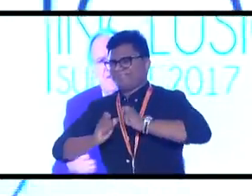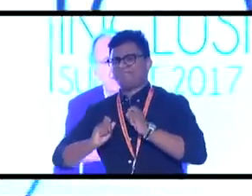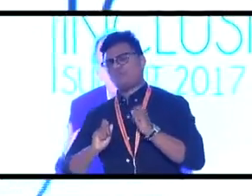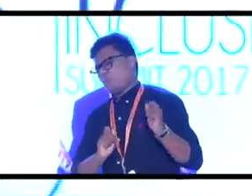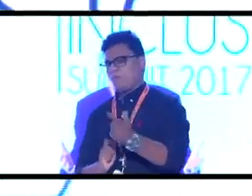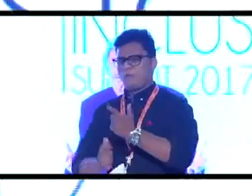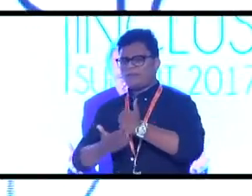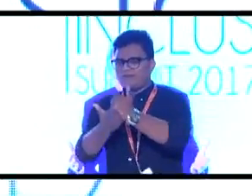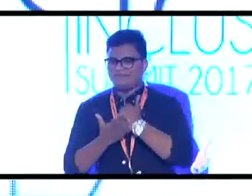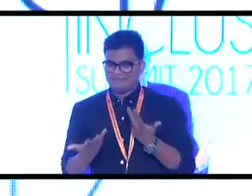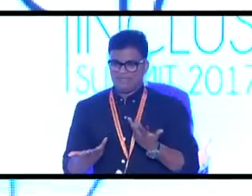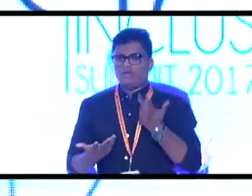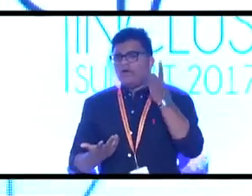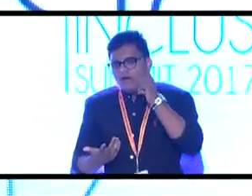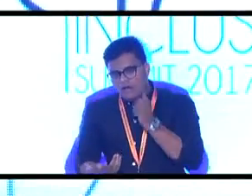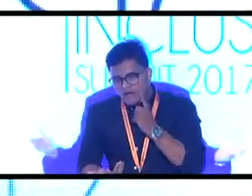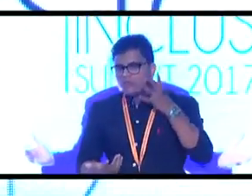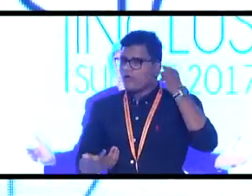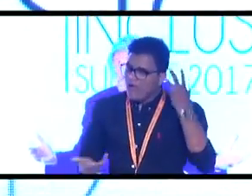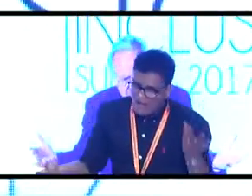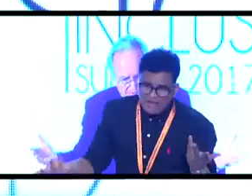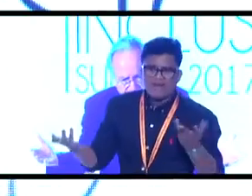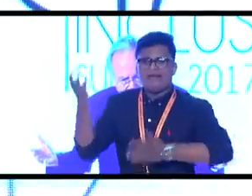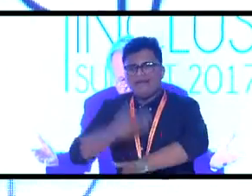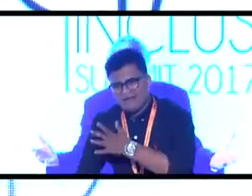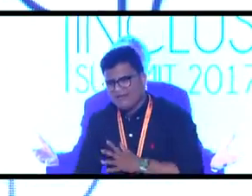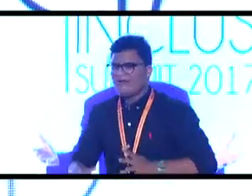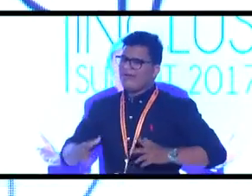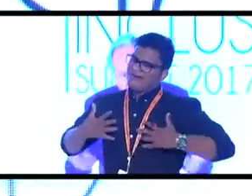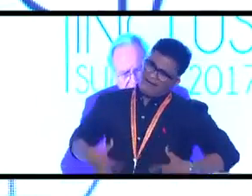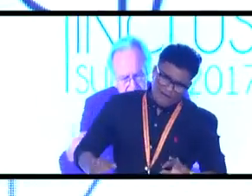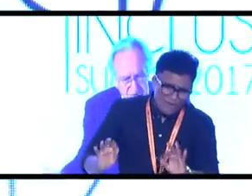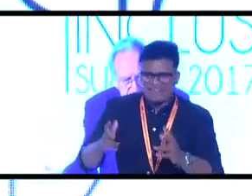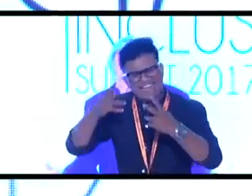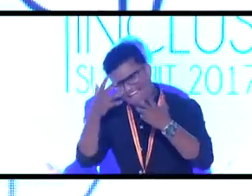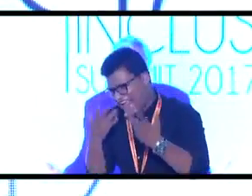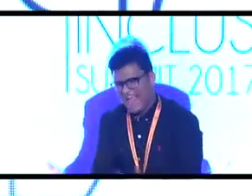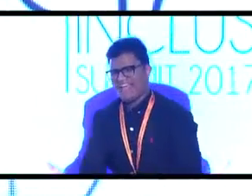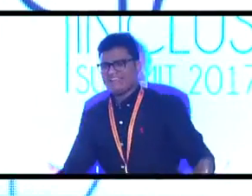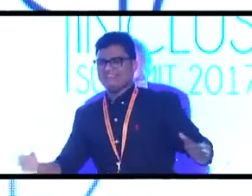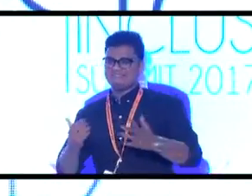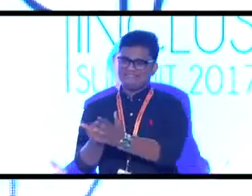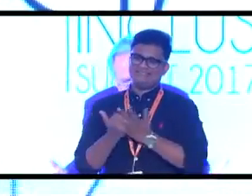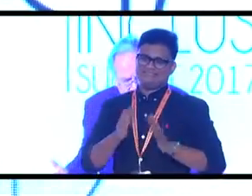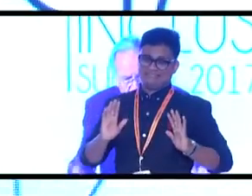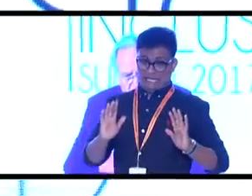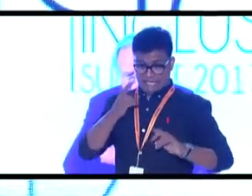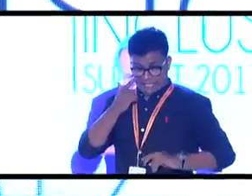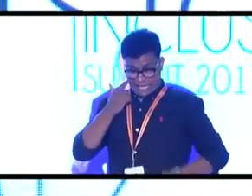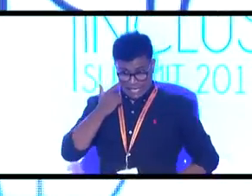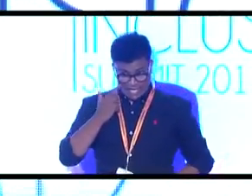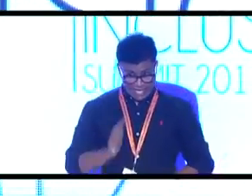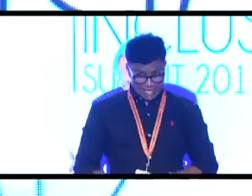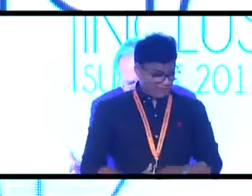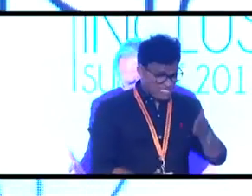Helps everyone. And that's what I think about as an inclusion society. When we